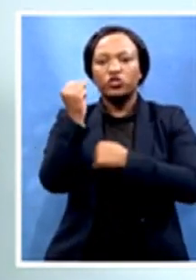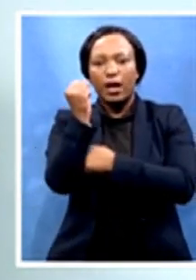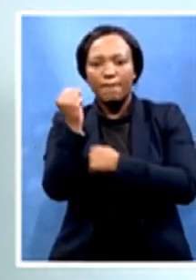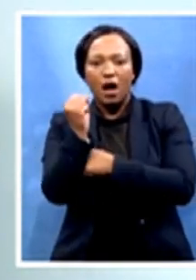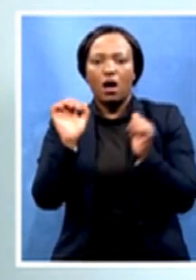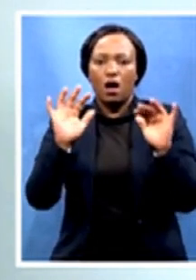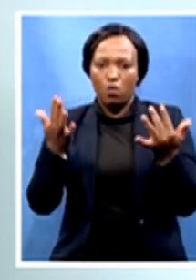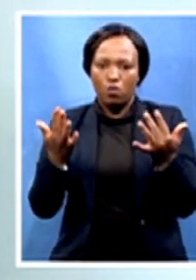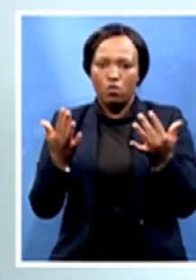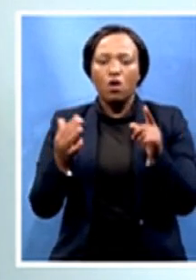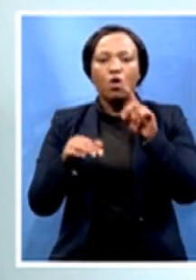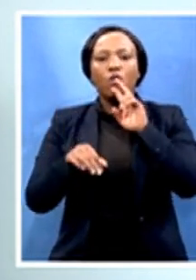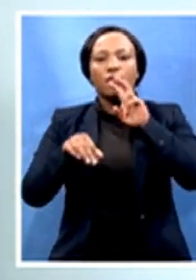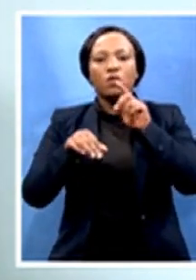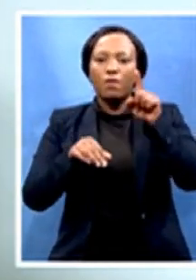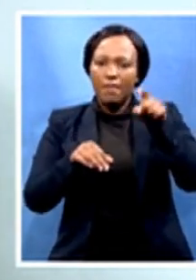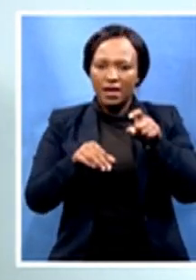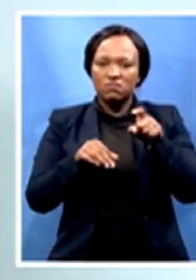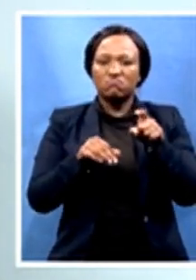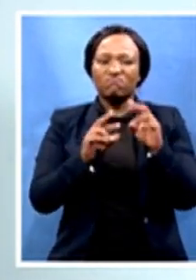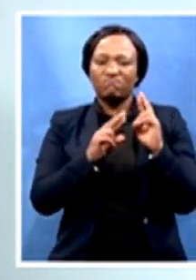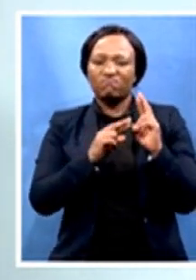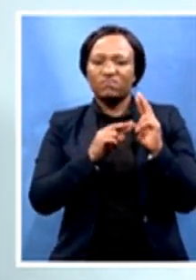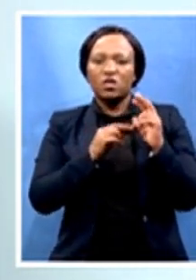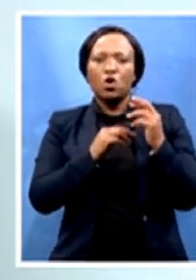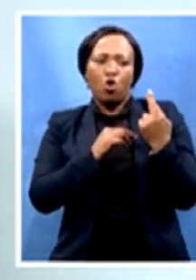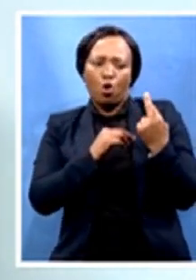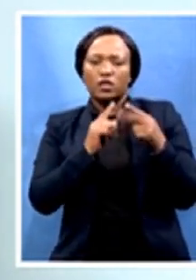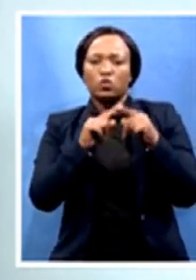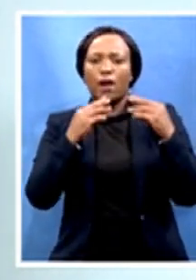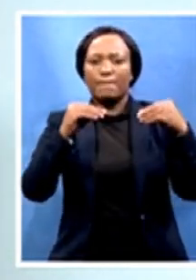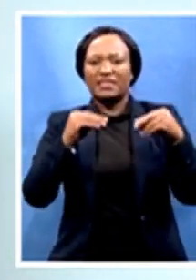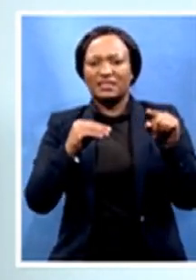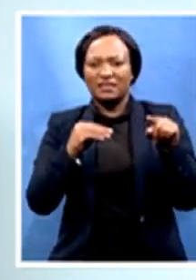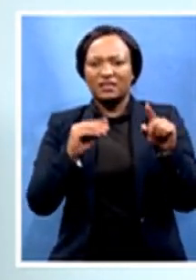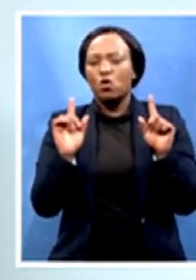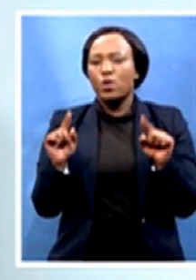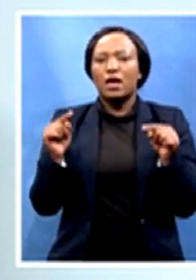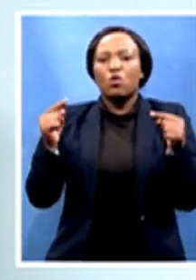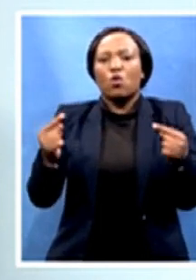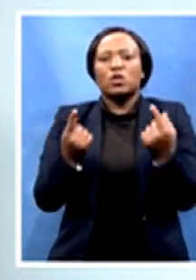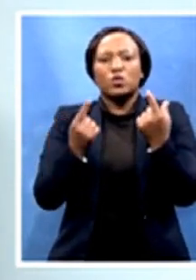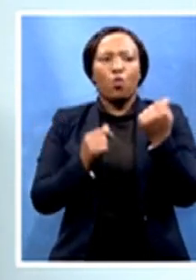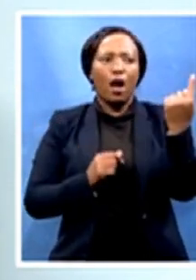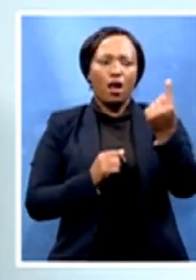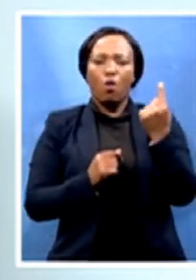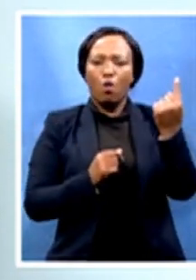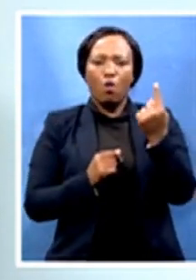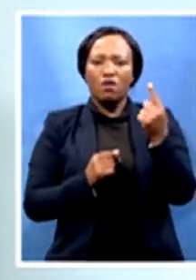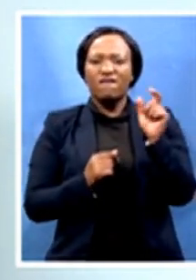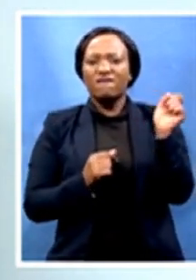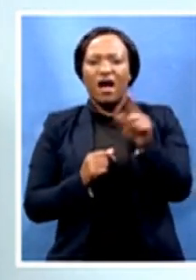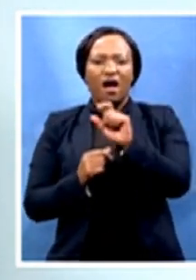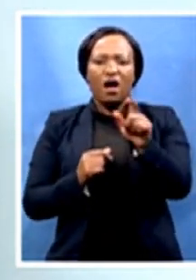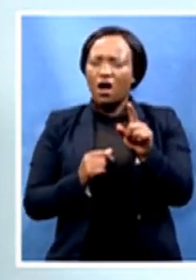business. We can't do these things being far from, we must close the gap first. Then after closing the